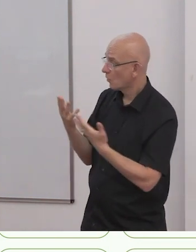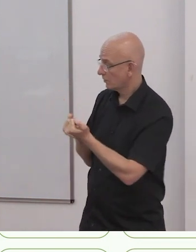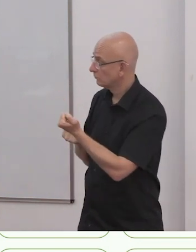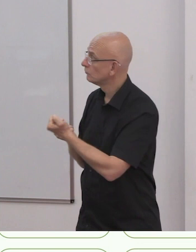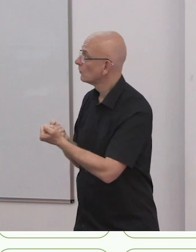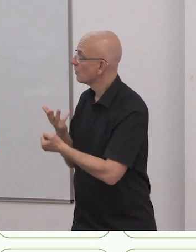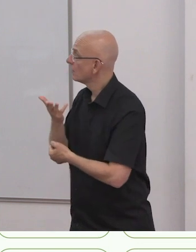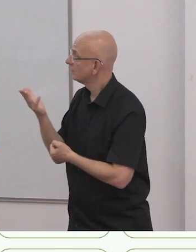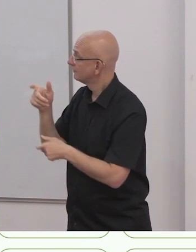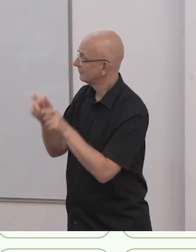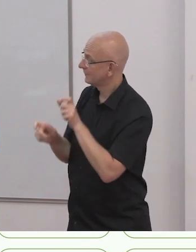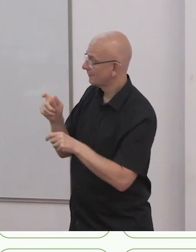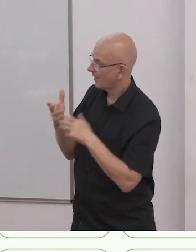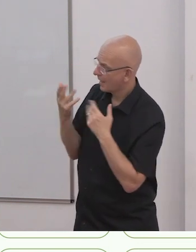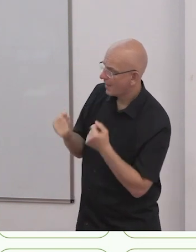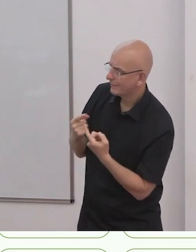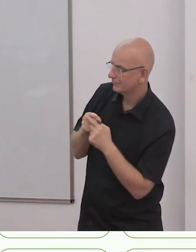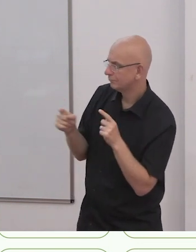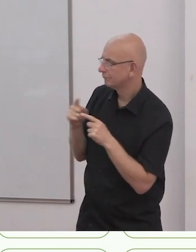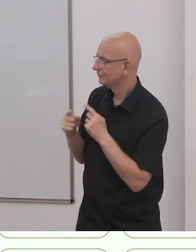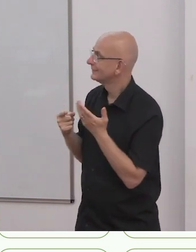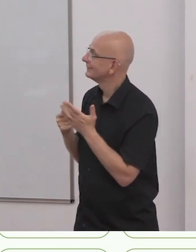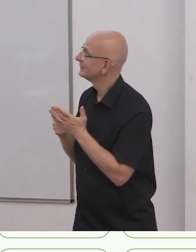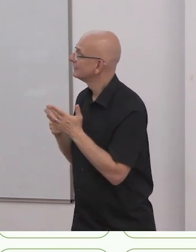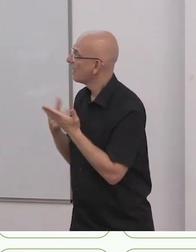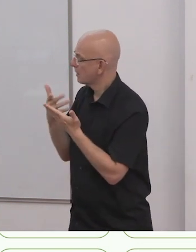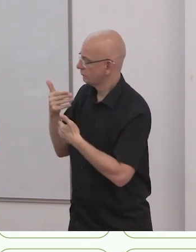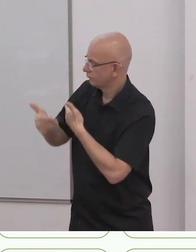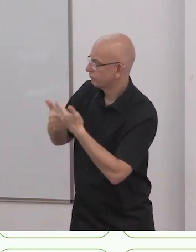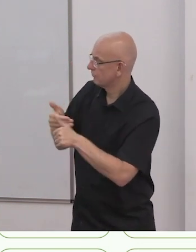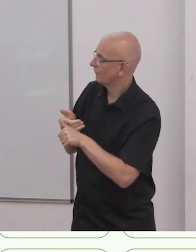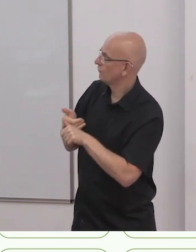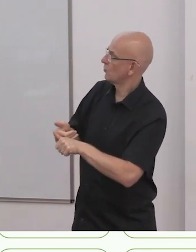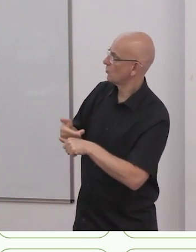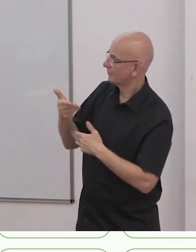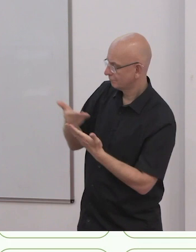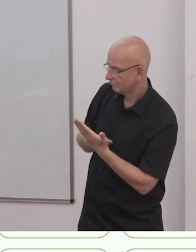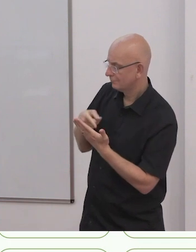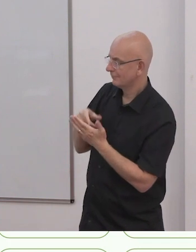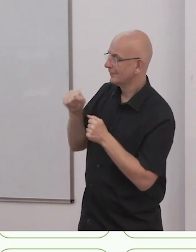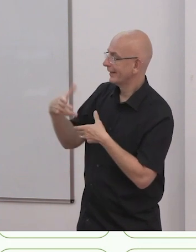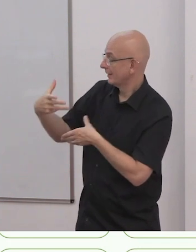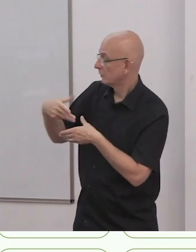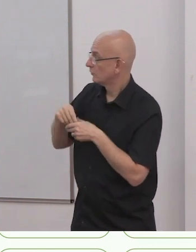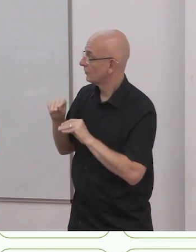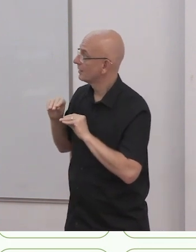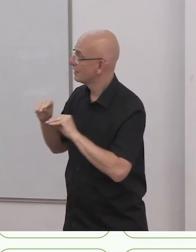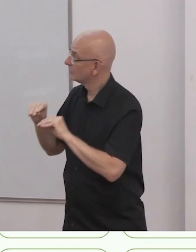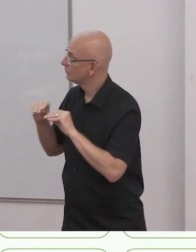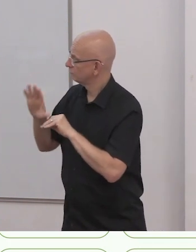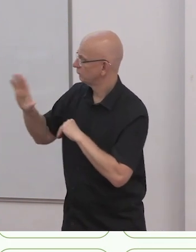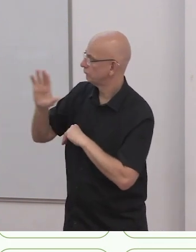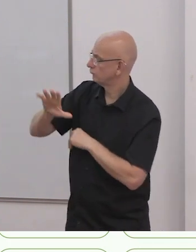This is where we use the catalyst to accelerate the implementation of inclusive education